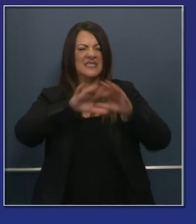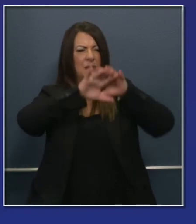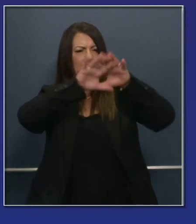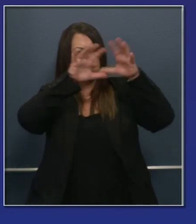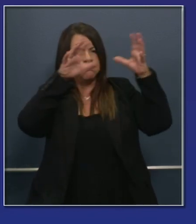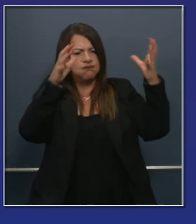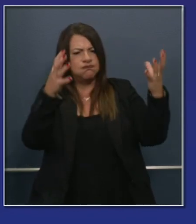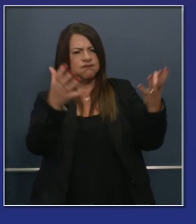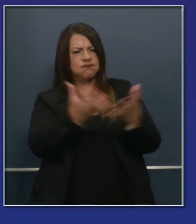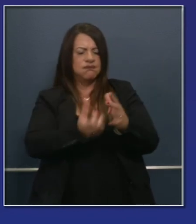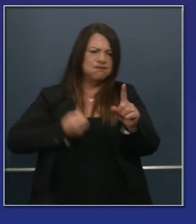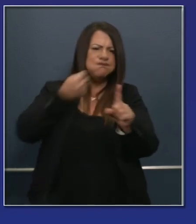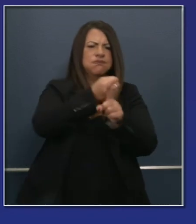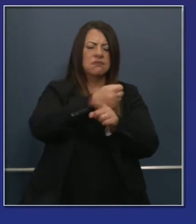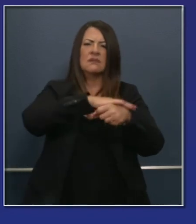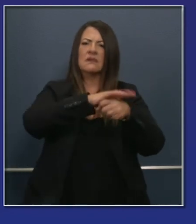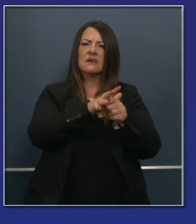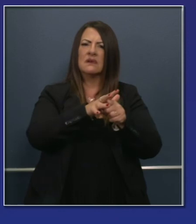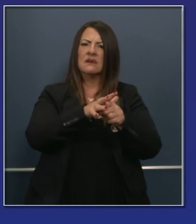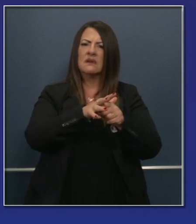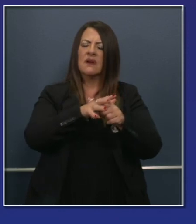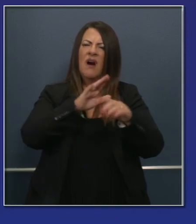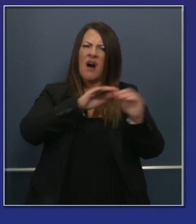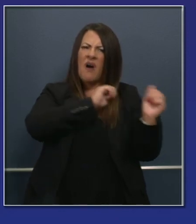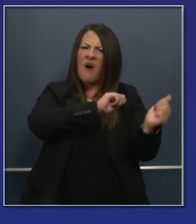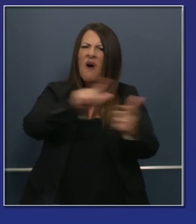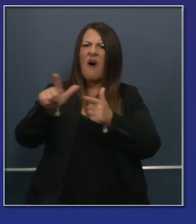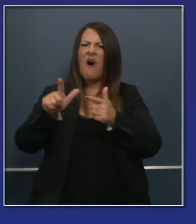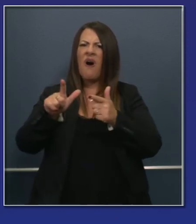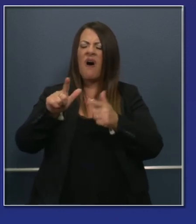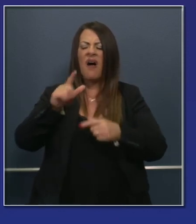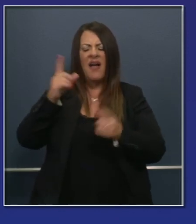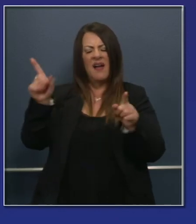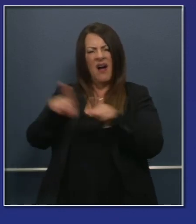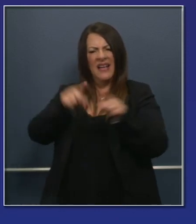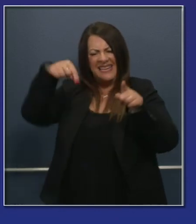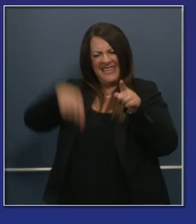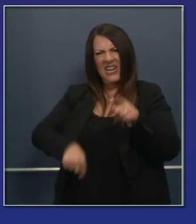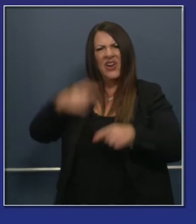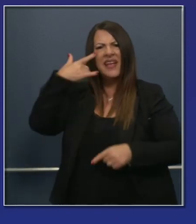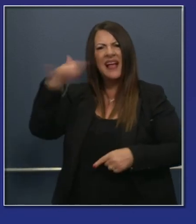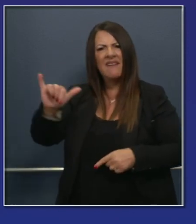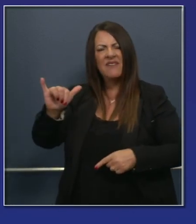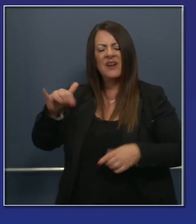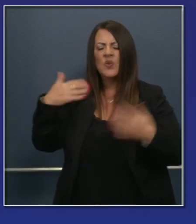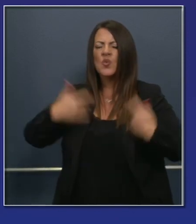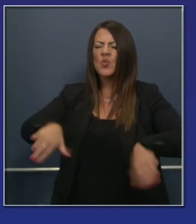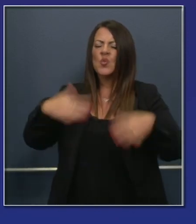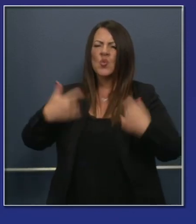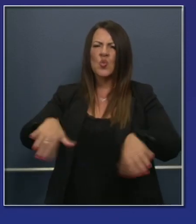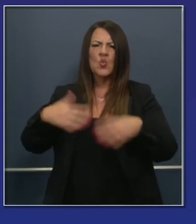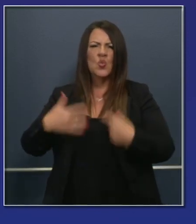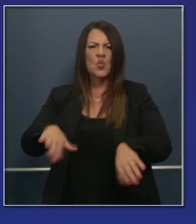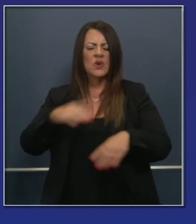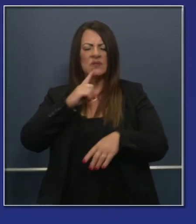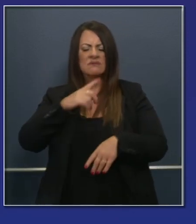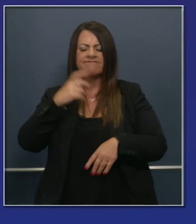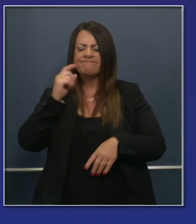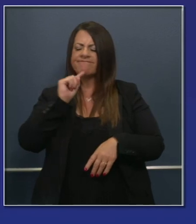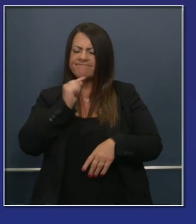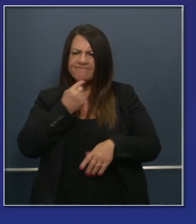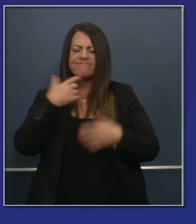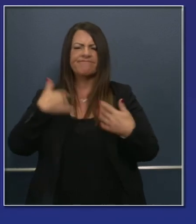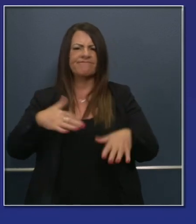worldwide proportion and its impacts on California and our nation are just significant. But I am grateful